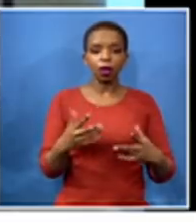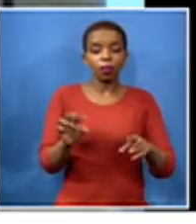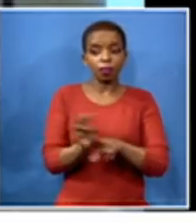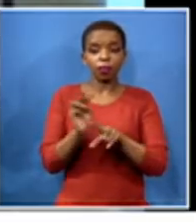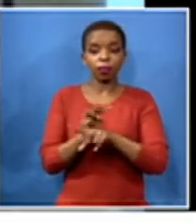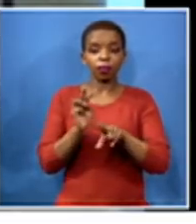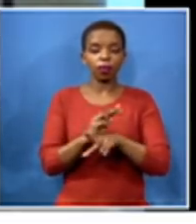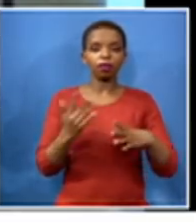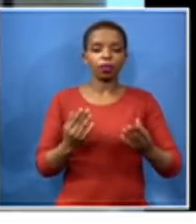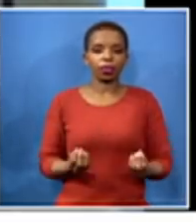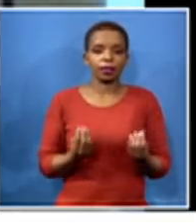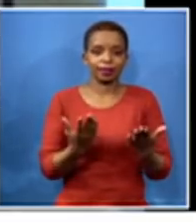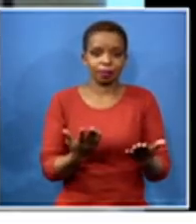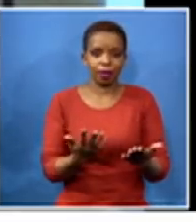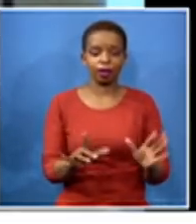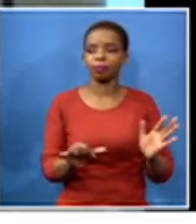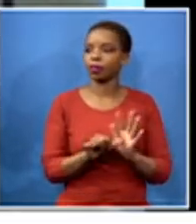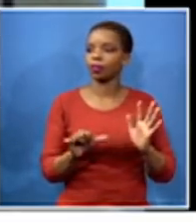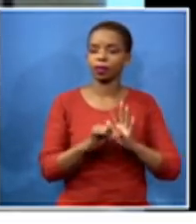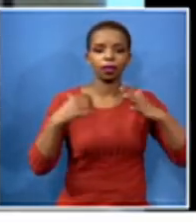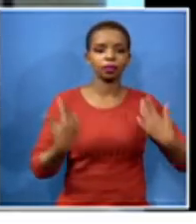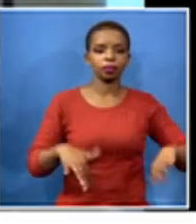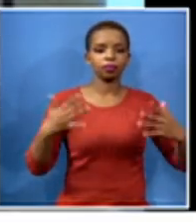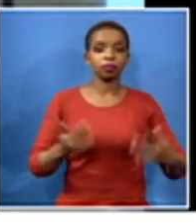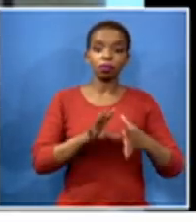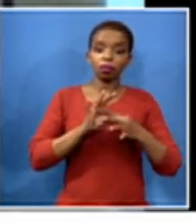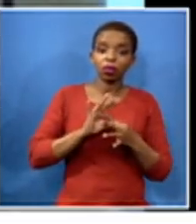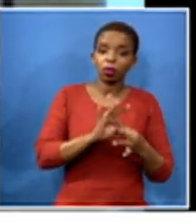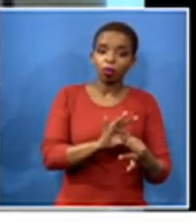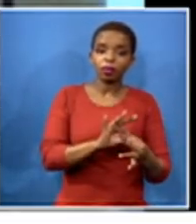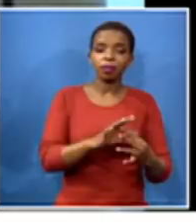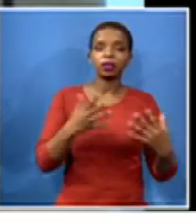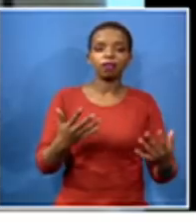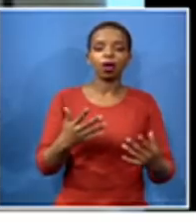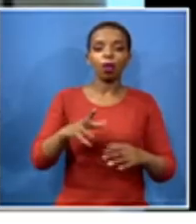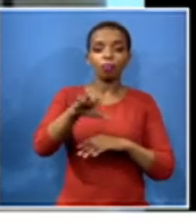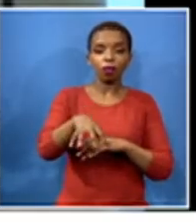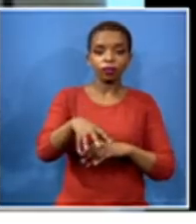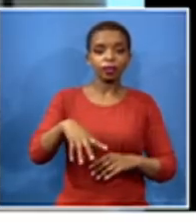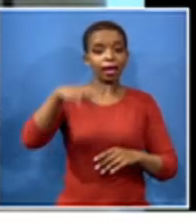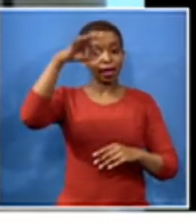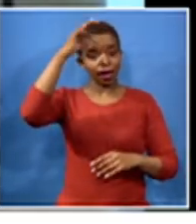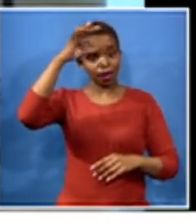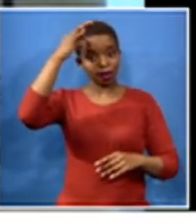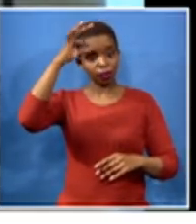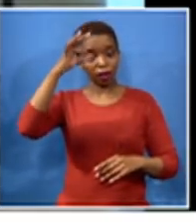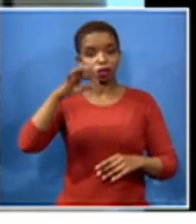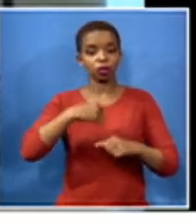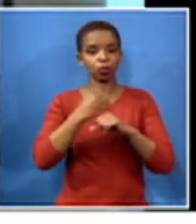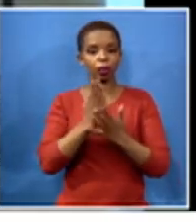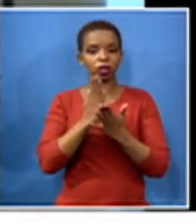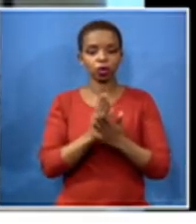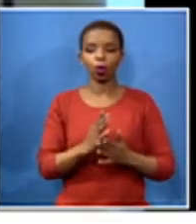the supply becomes extremely important and the commitment of provincial departments to ensure that no school is being